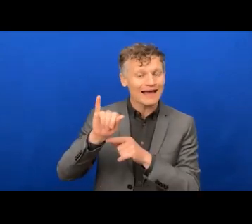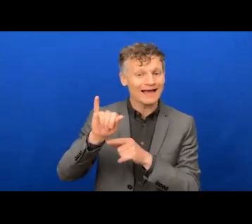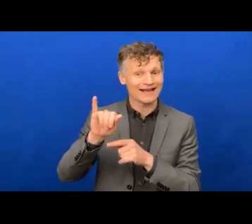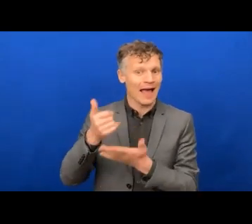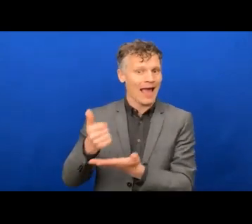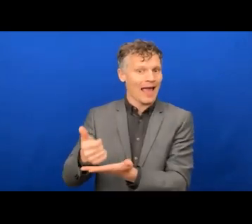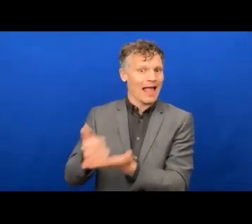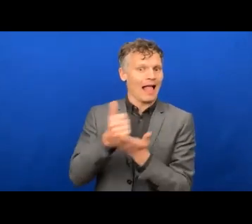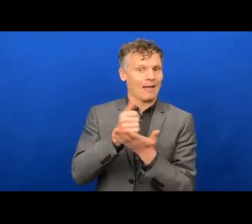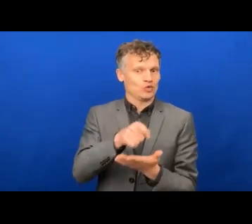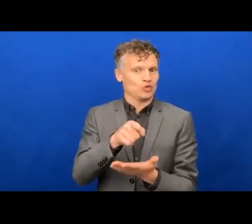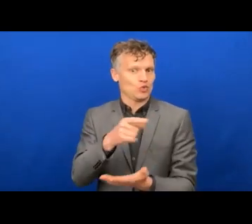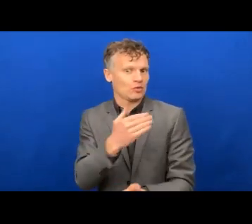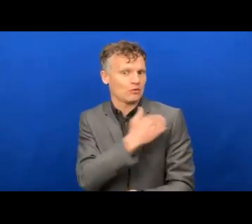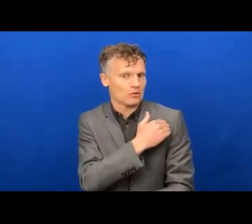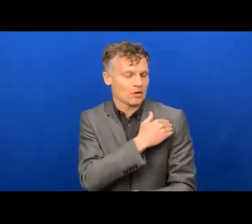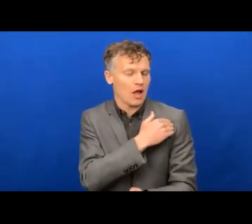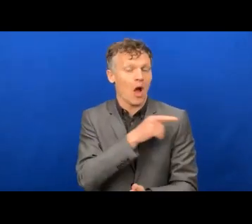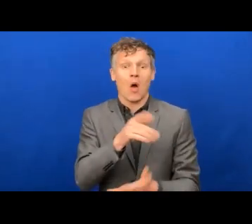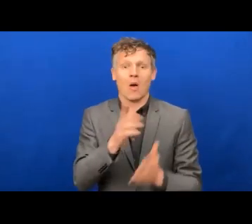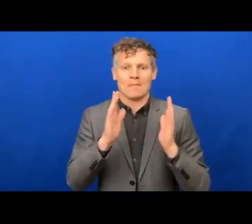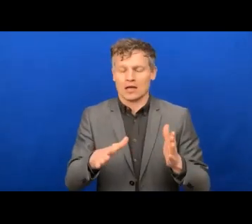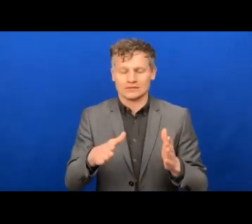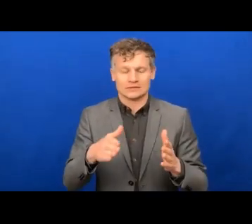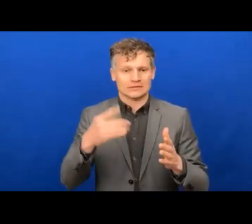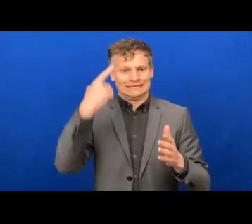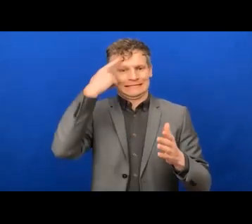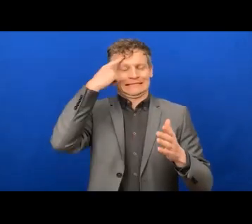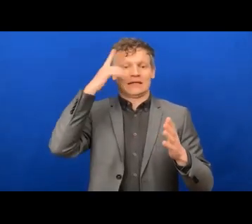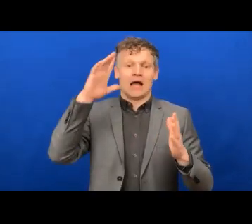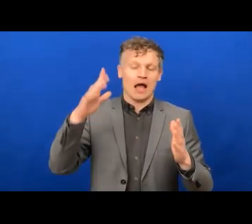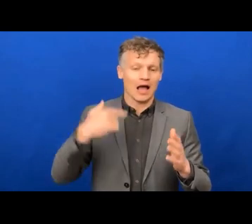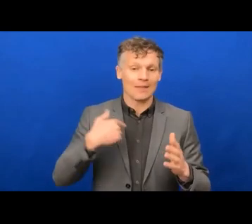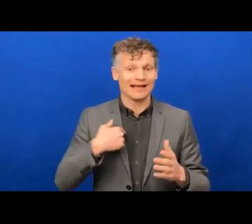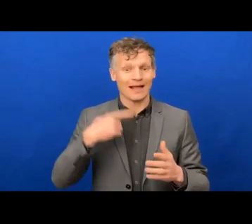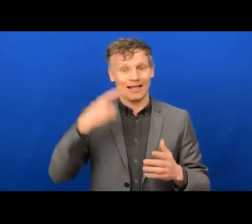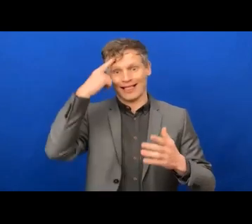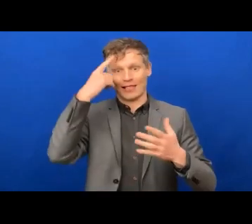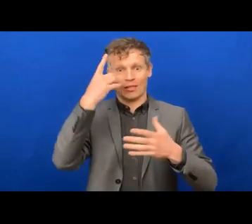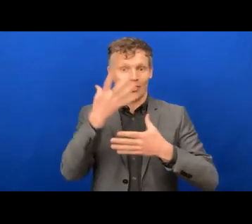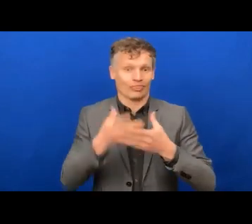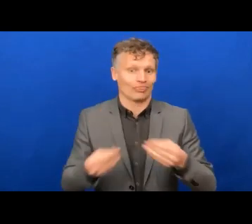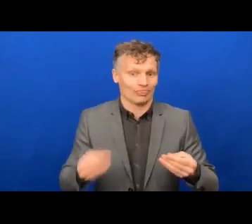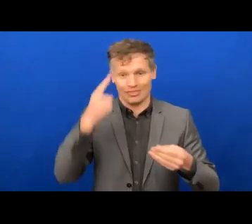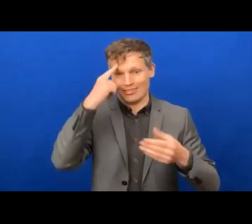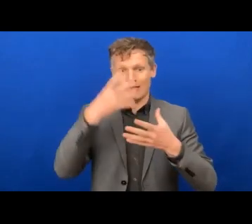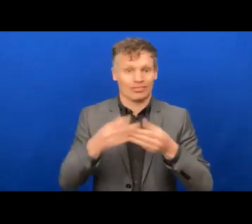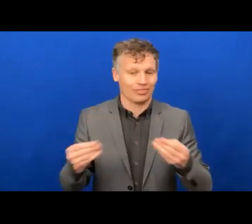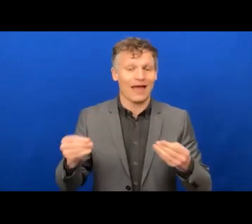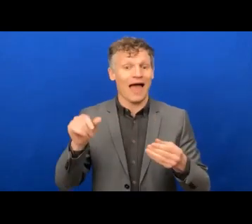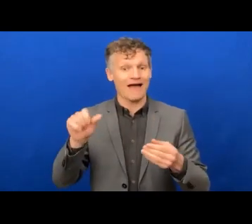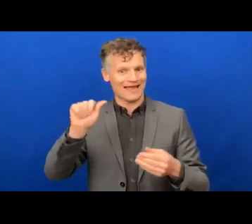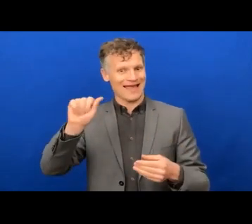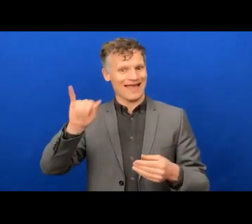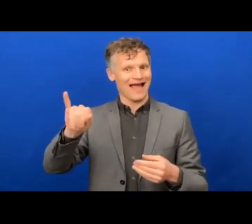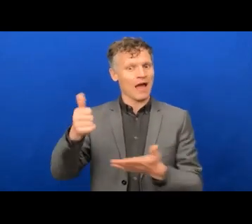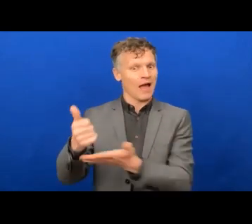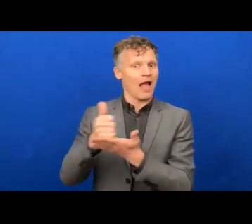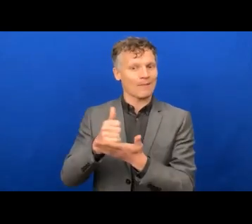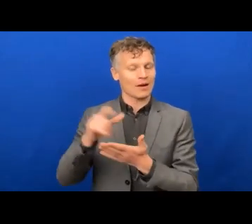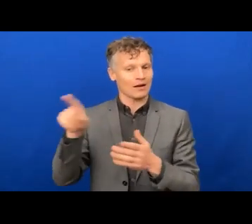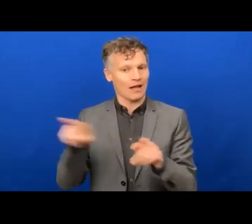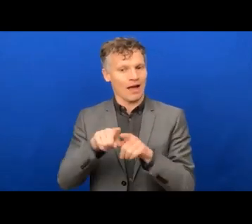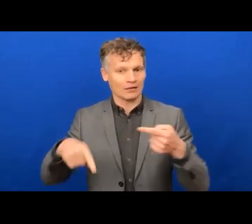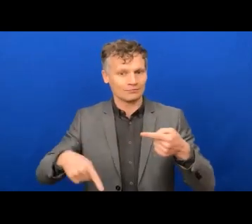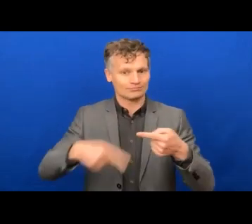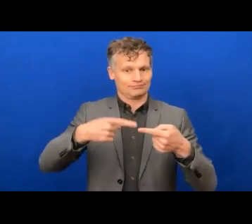is, which is really very, very helpful. So, for example, the tools that are built into some of the